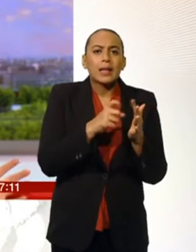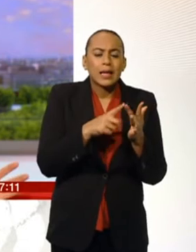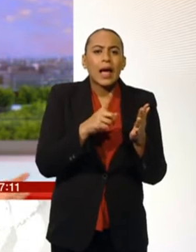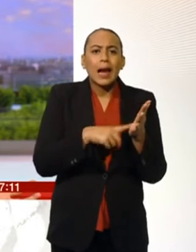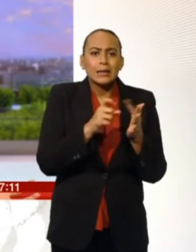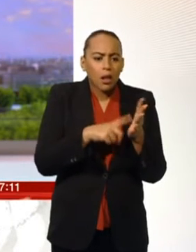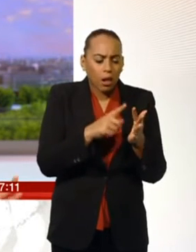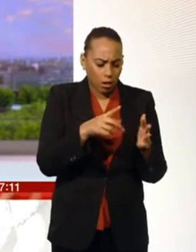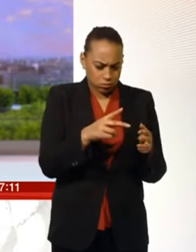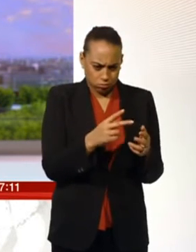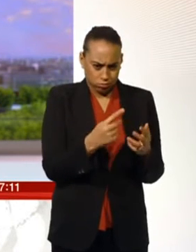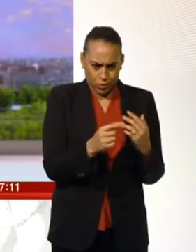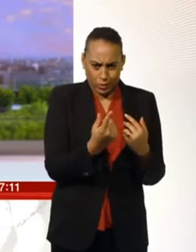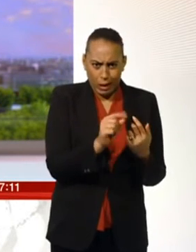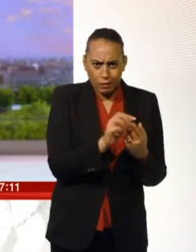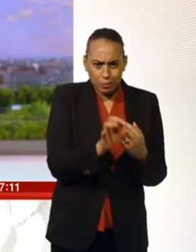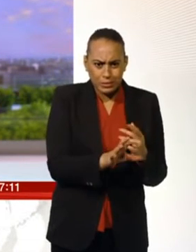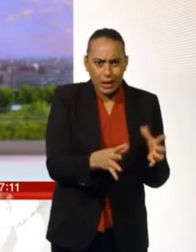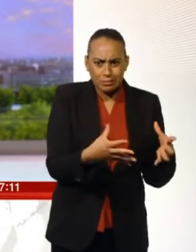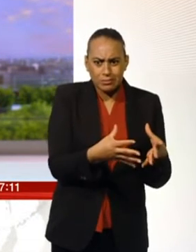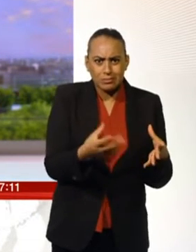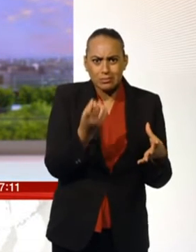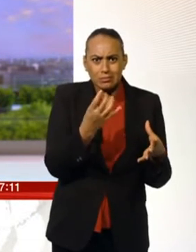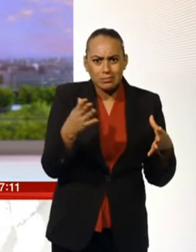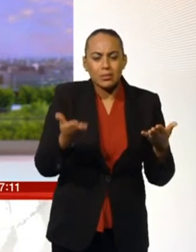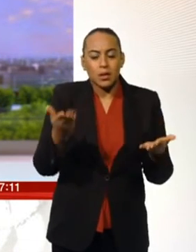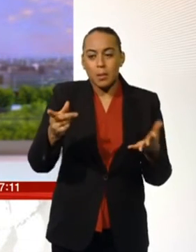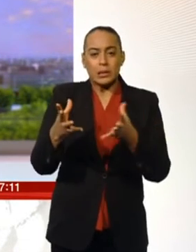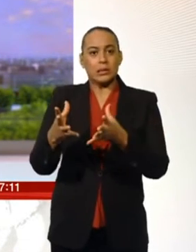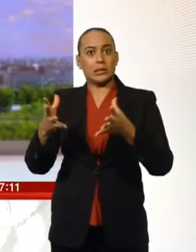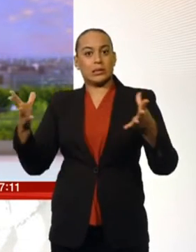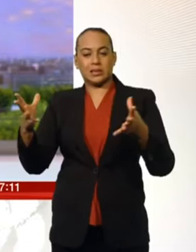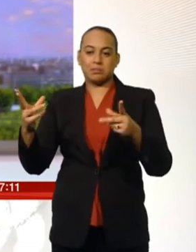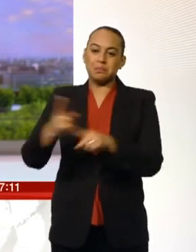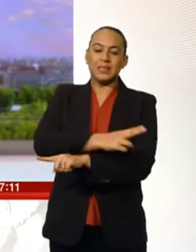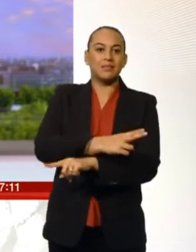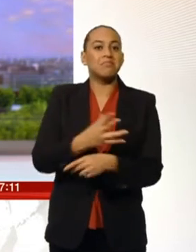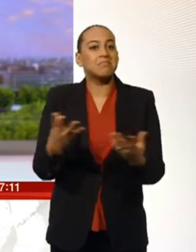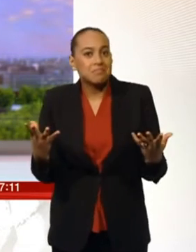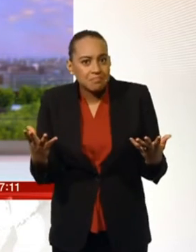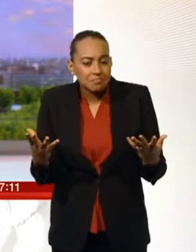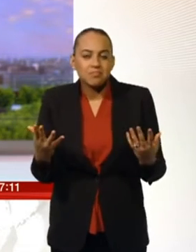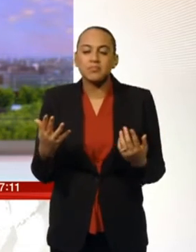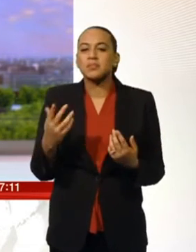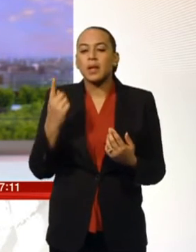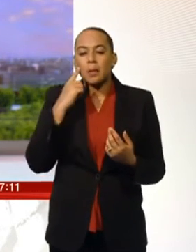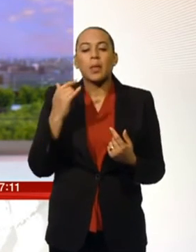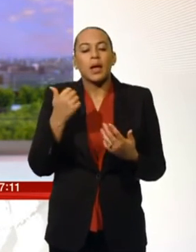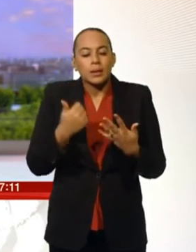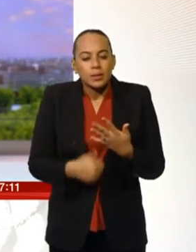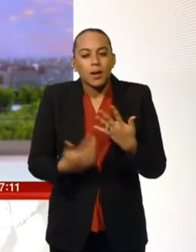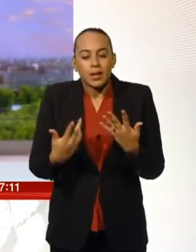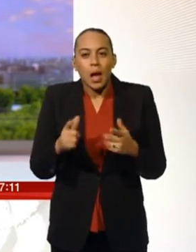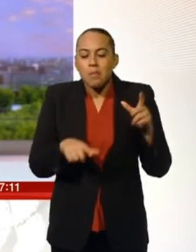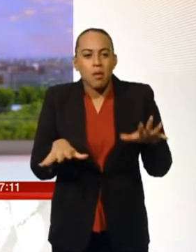been taking customers away from the likes of Tesco. So things are looking like they're turning around for the company in terms of getting customers back and spending